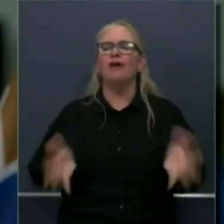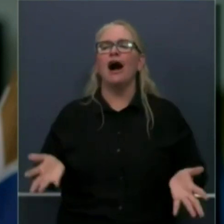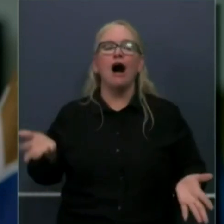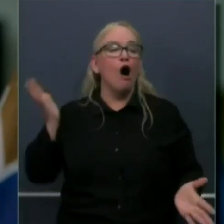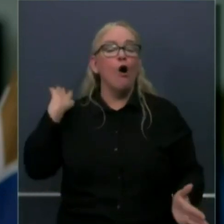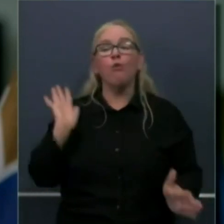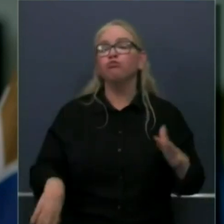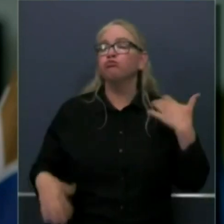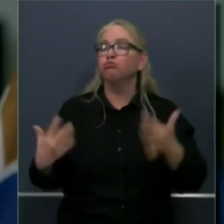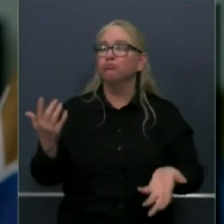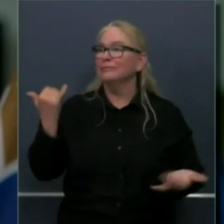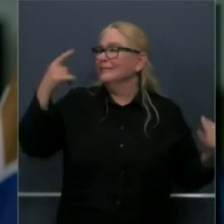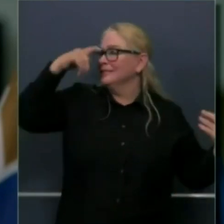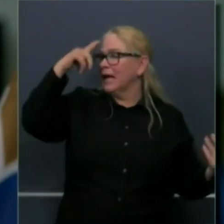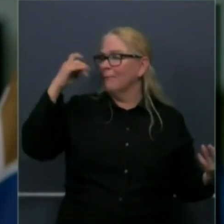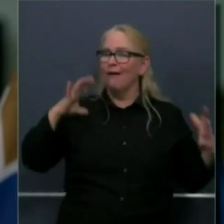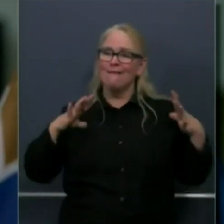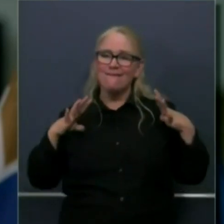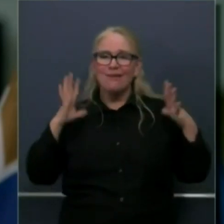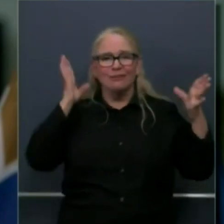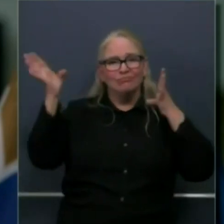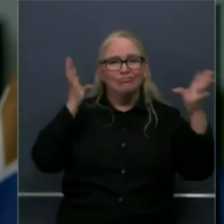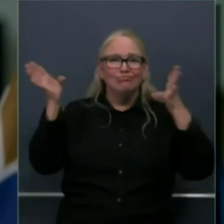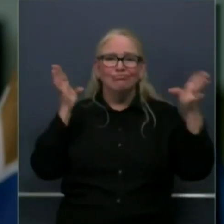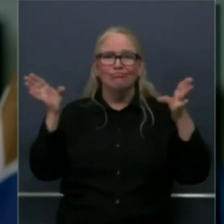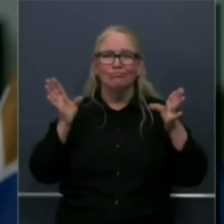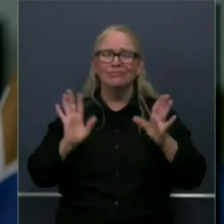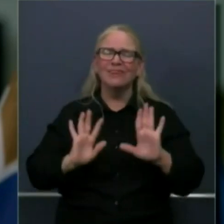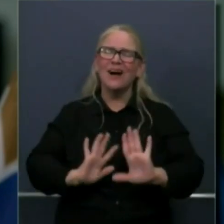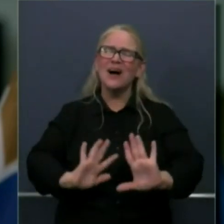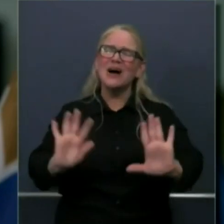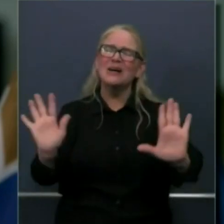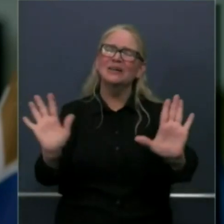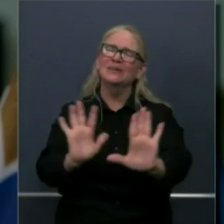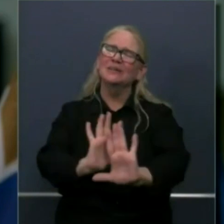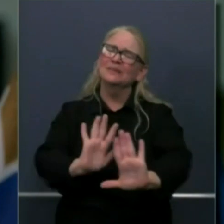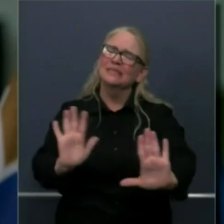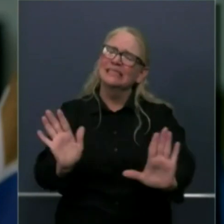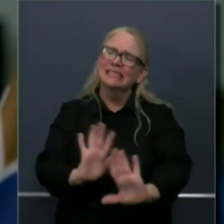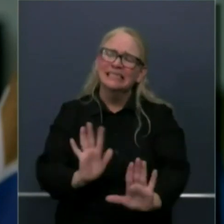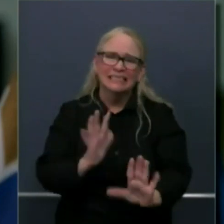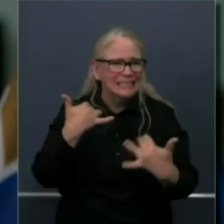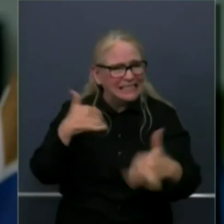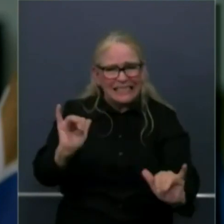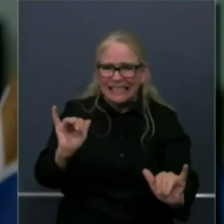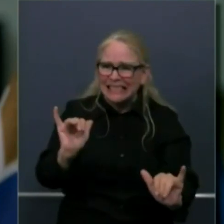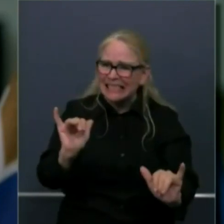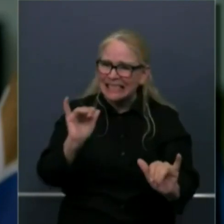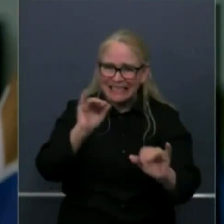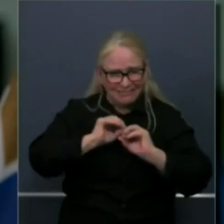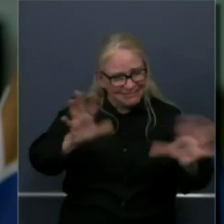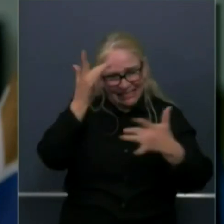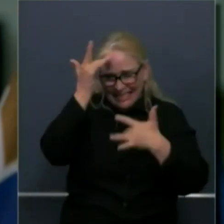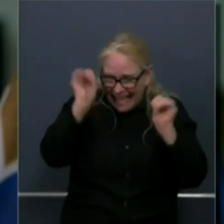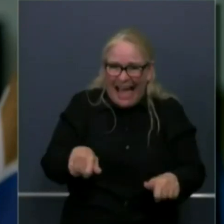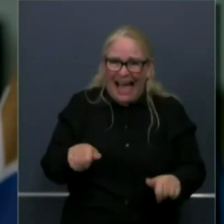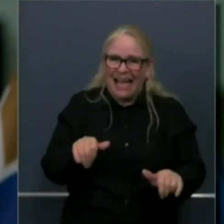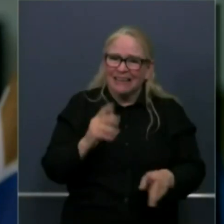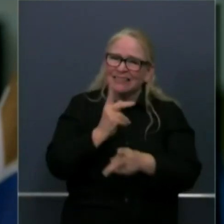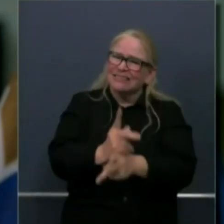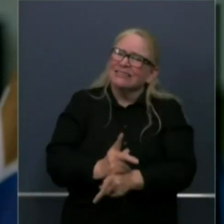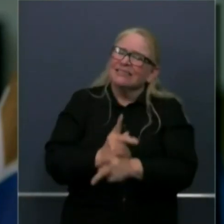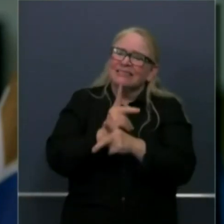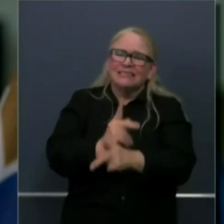uh sabbatical or vacation it's not it's still virulent it's still uh deeply deeply